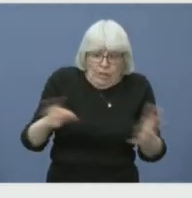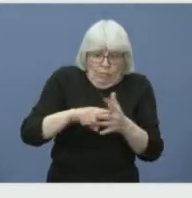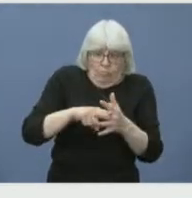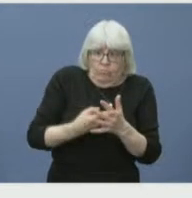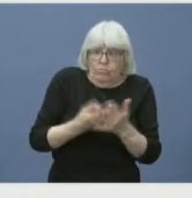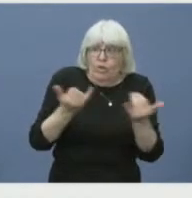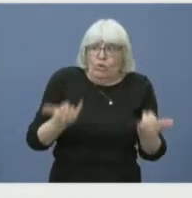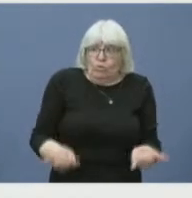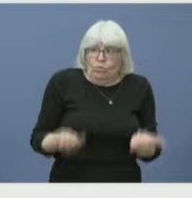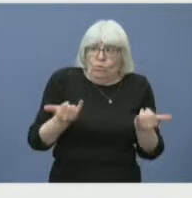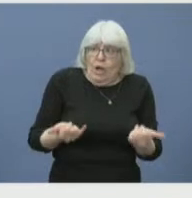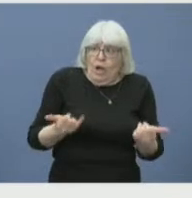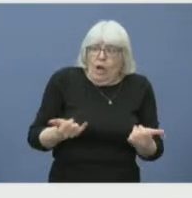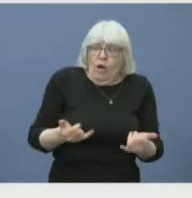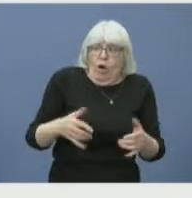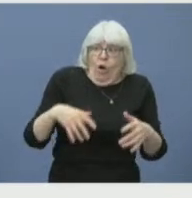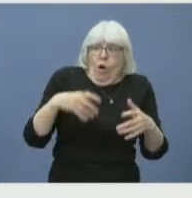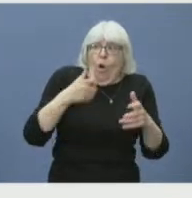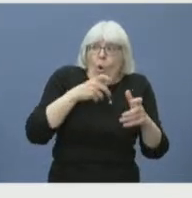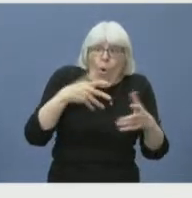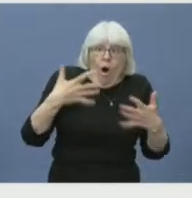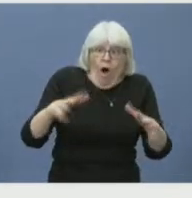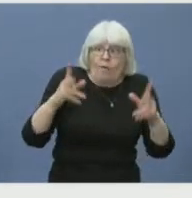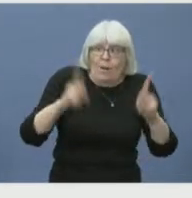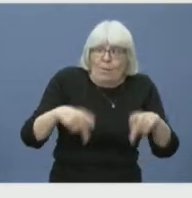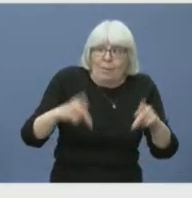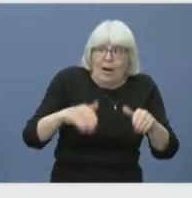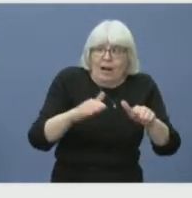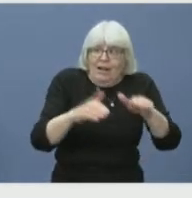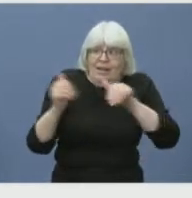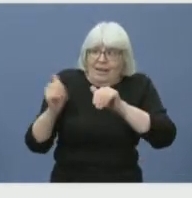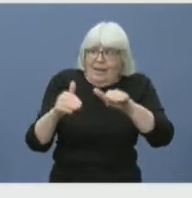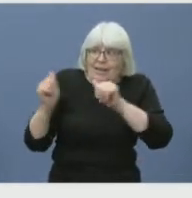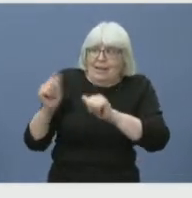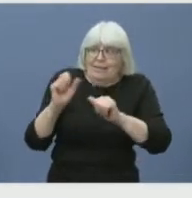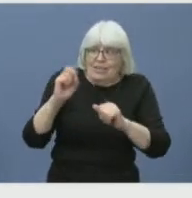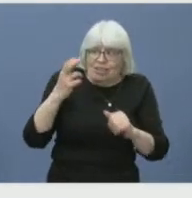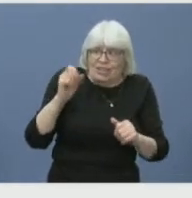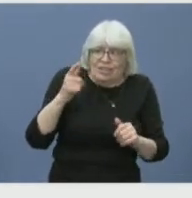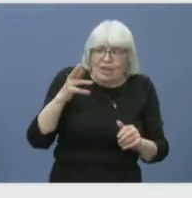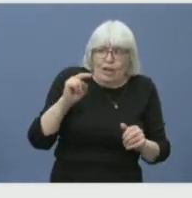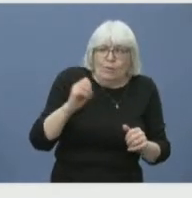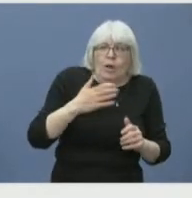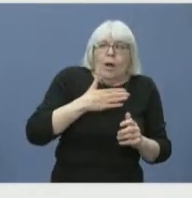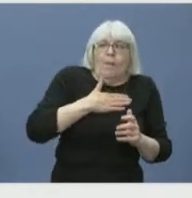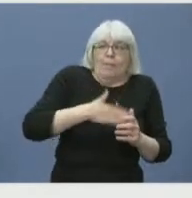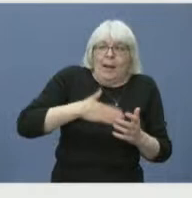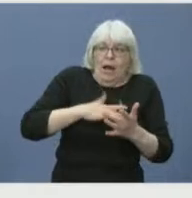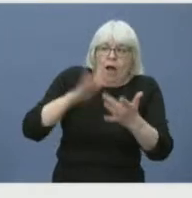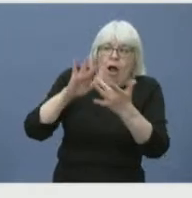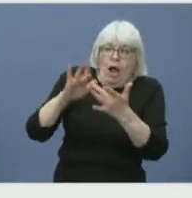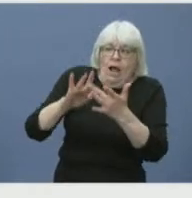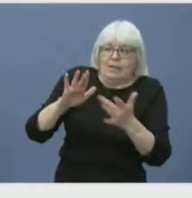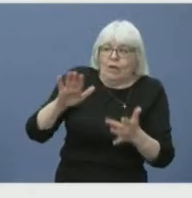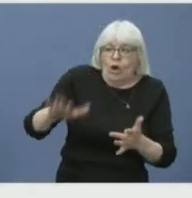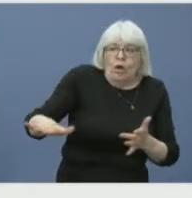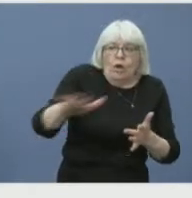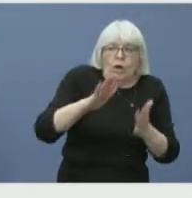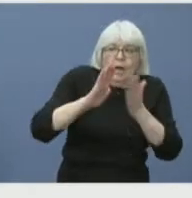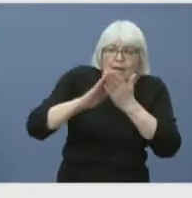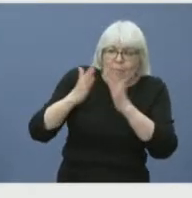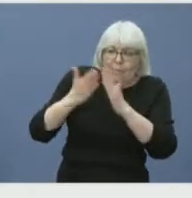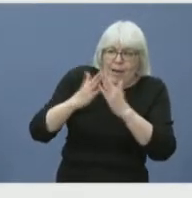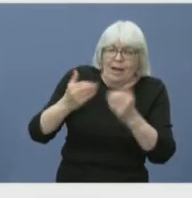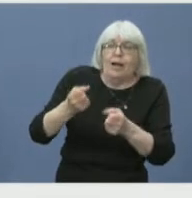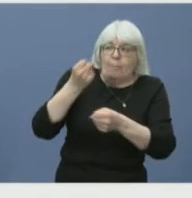evacuated from their homes and properties in Shelburne County are asked to contact their municipality to book an appointment where they will be given